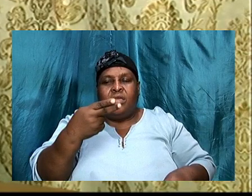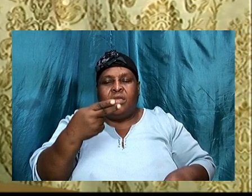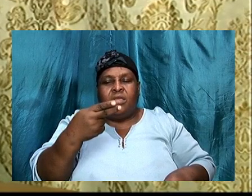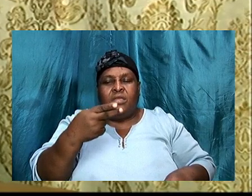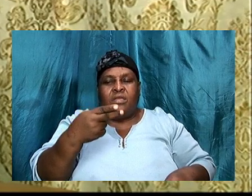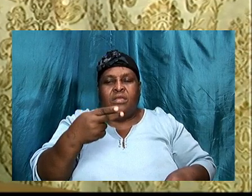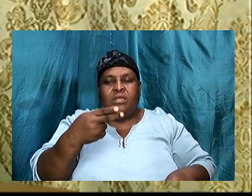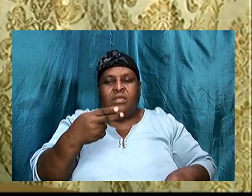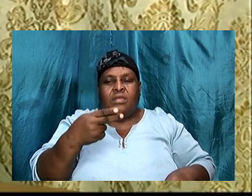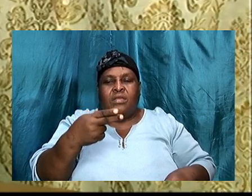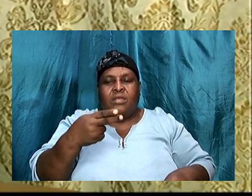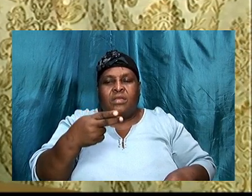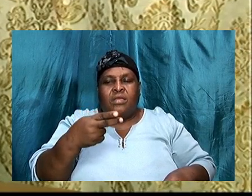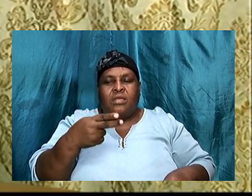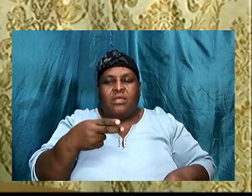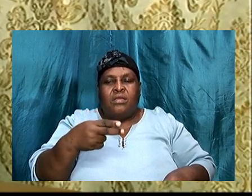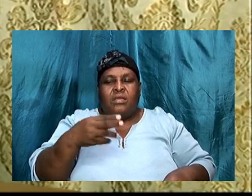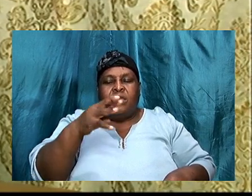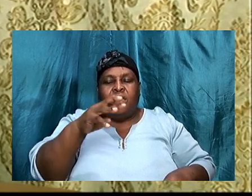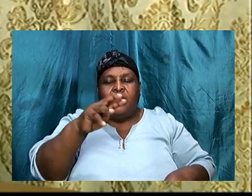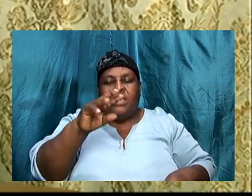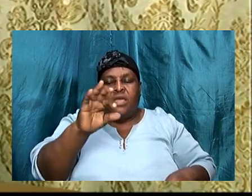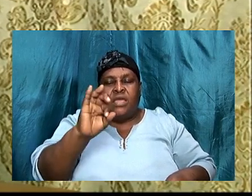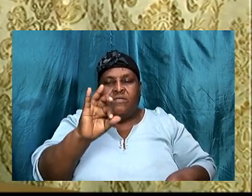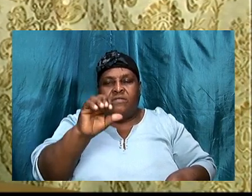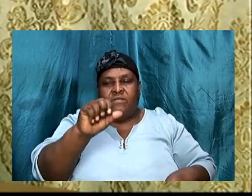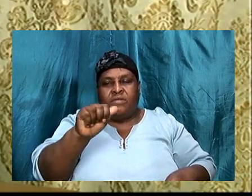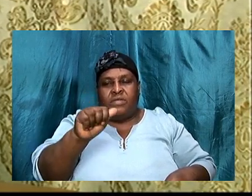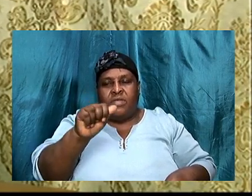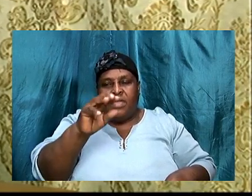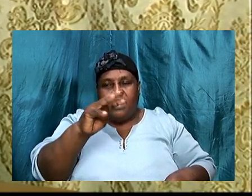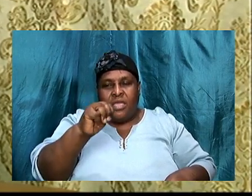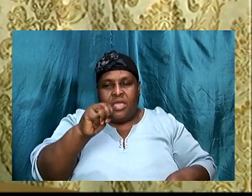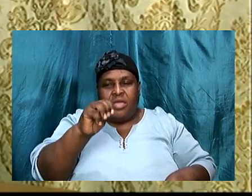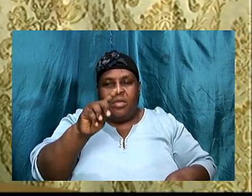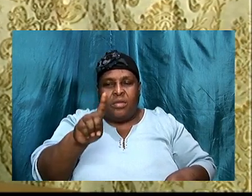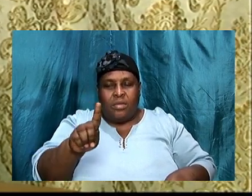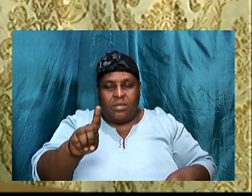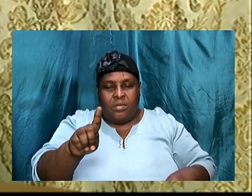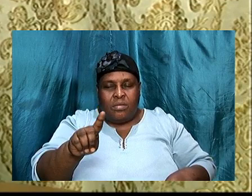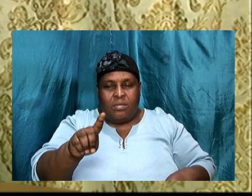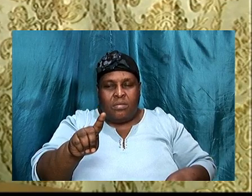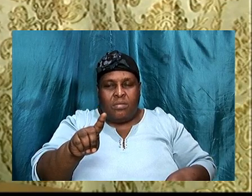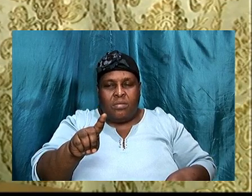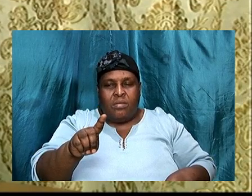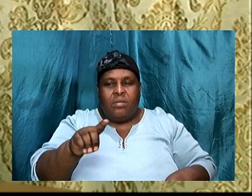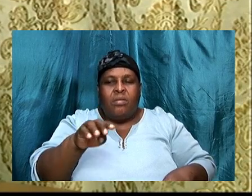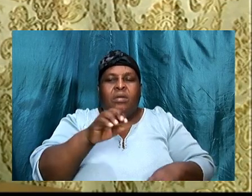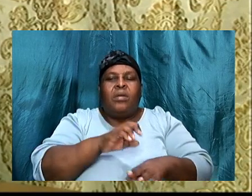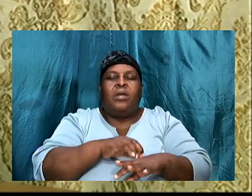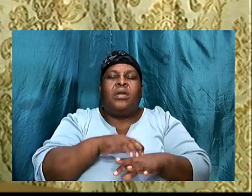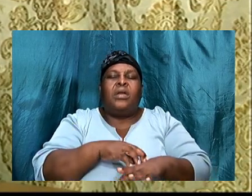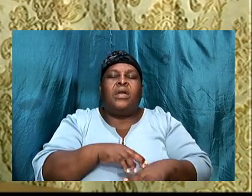-L, fam1 at gmail.com.